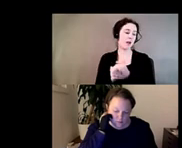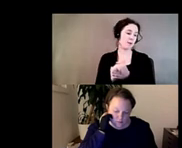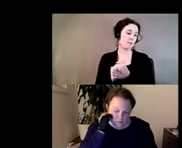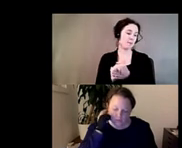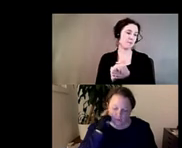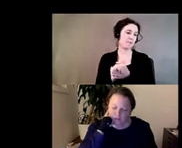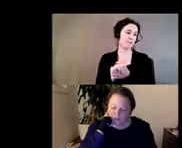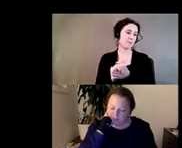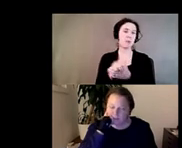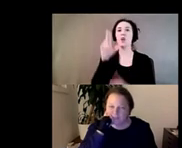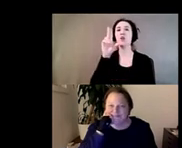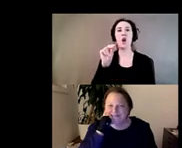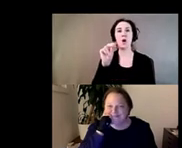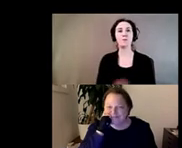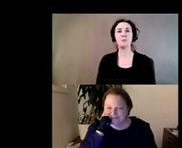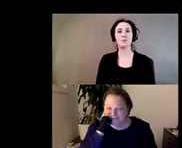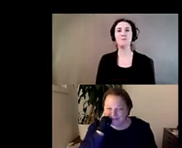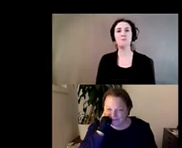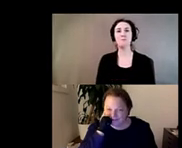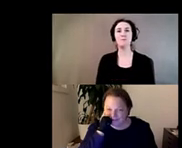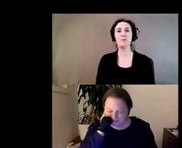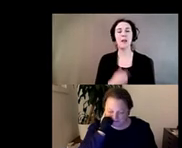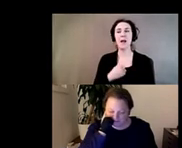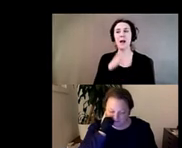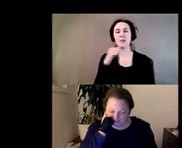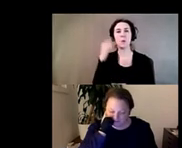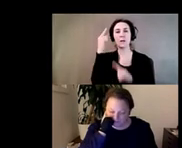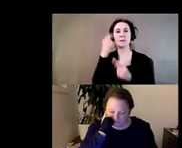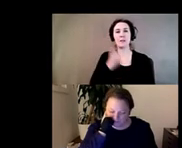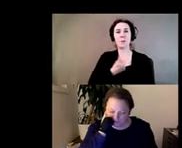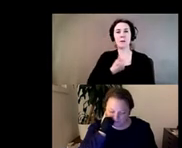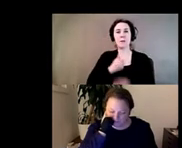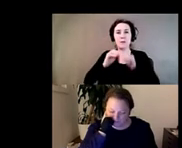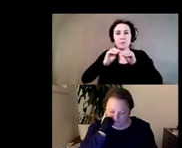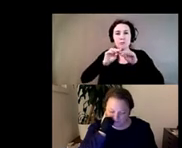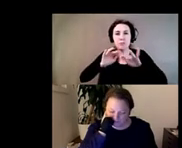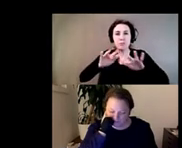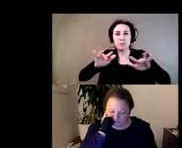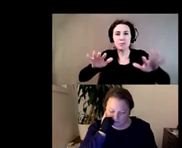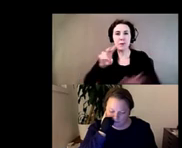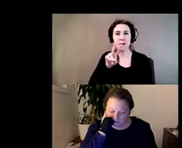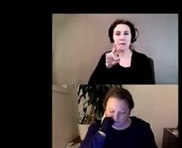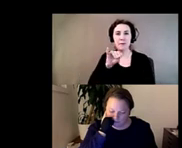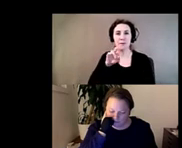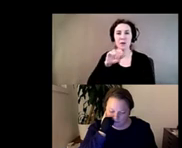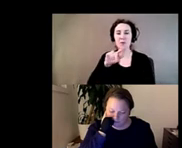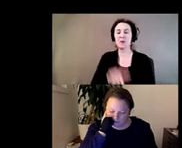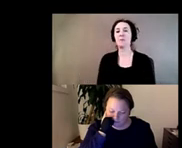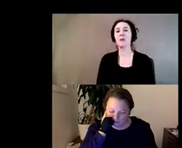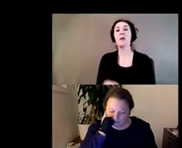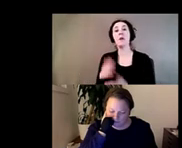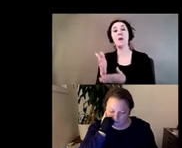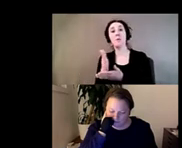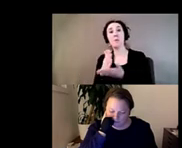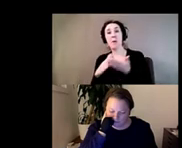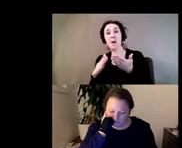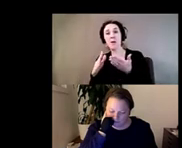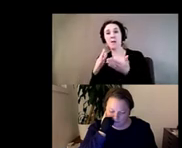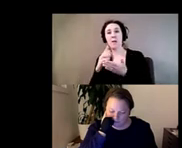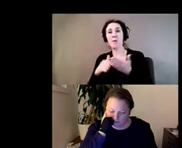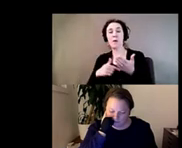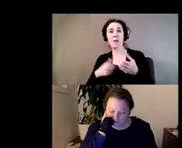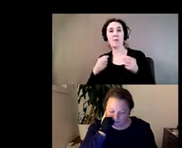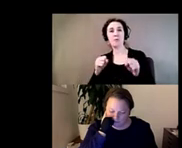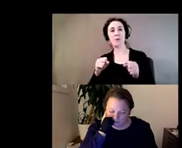um no i don't i don't know that i consider myself viral in any way now i think you know part of what i i've been trying to grapple with is that that